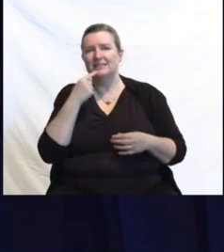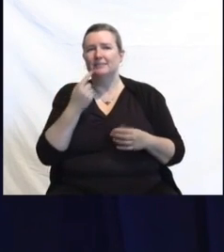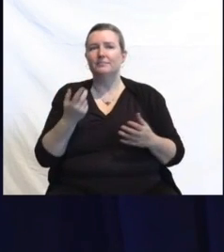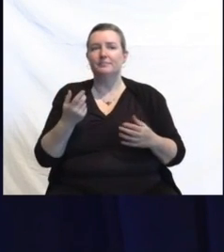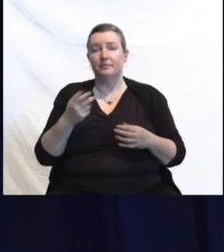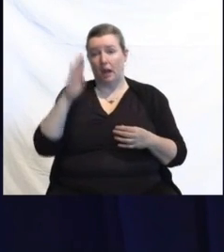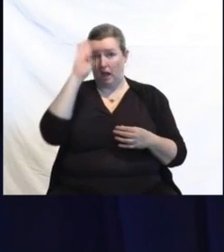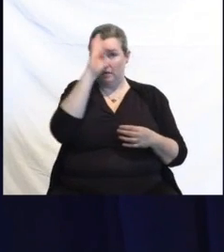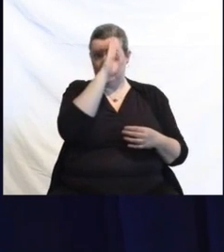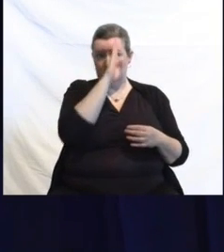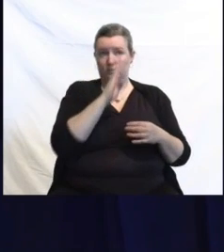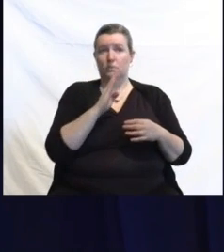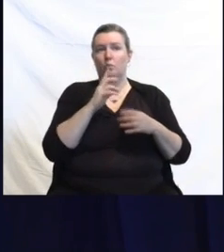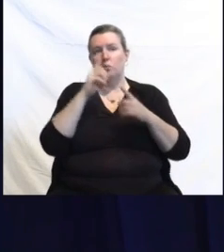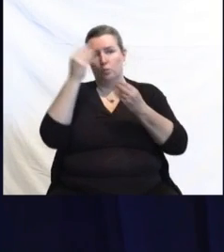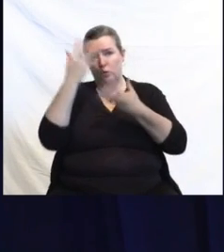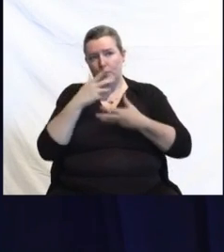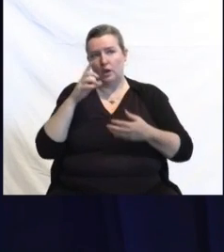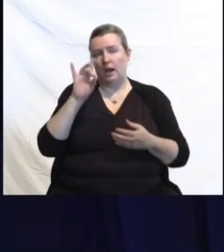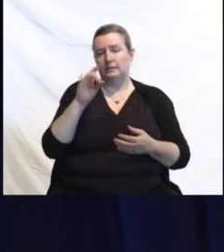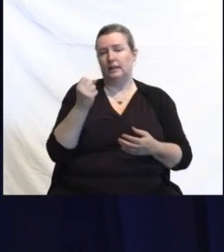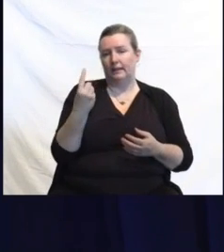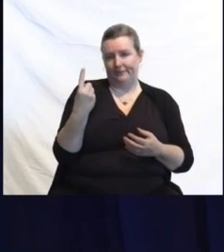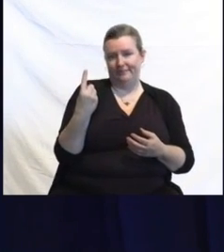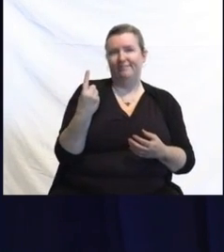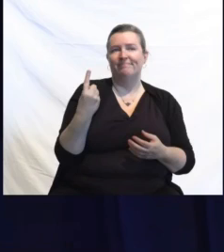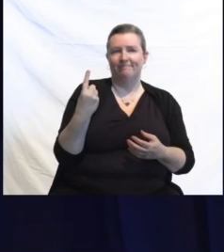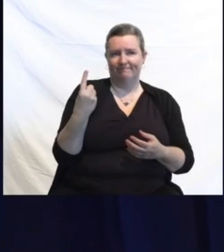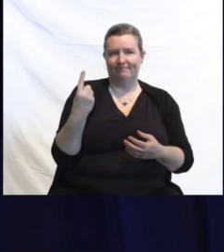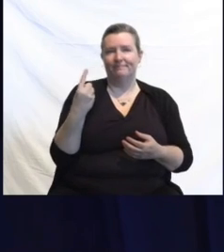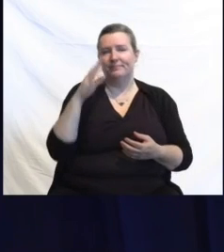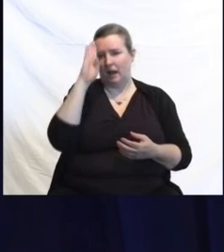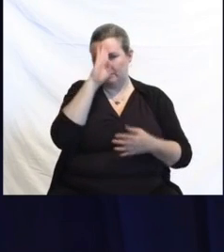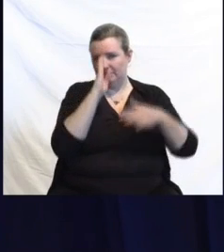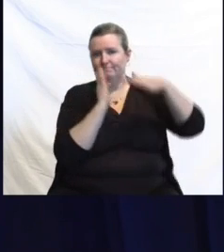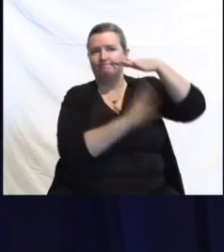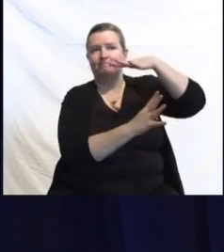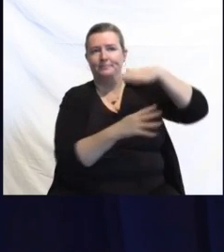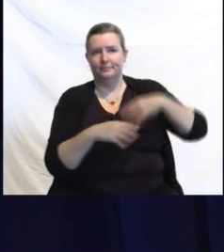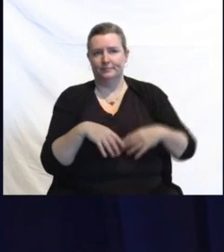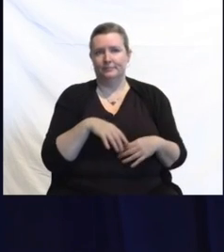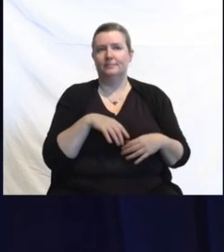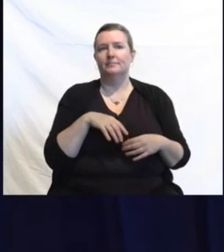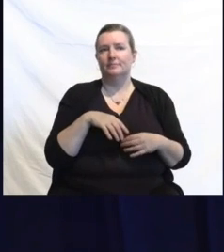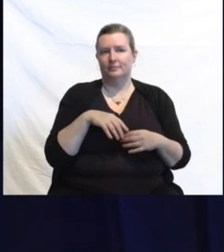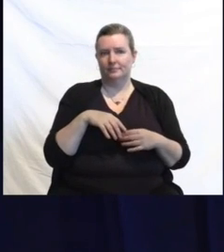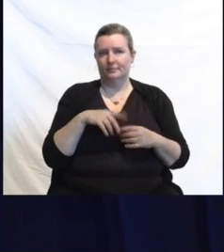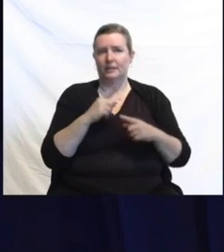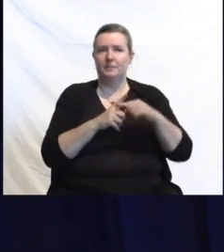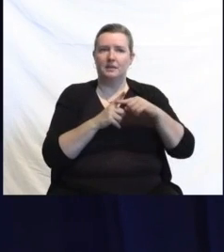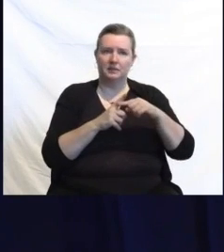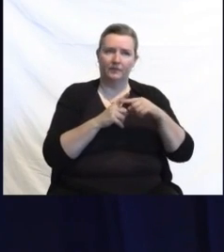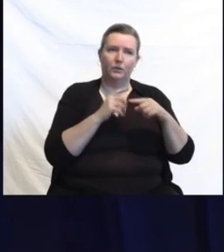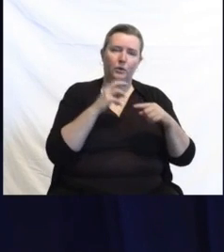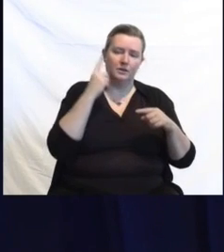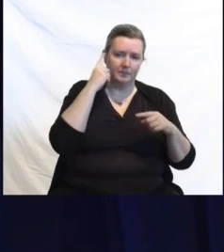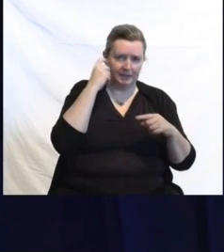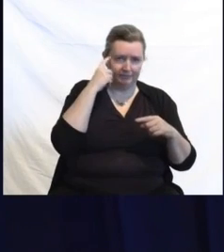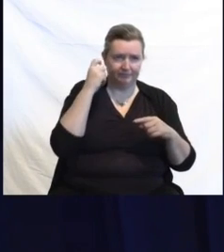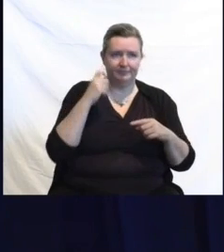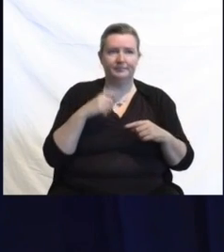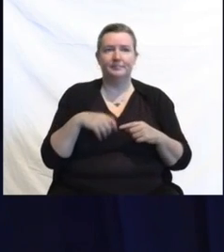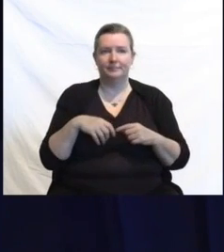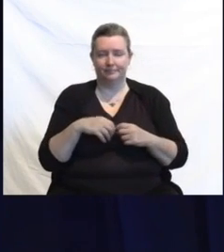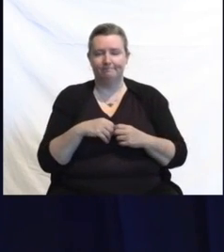811 hospitalizations of COVID-19 positive patients and persons under investigation. Since our